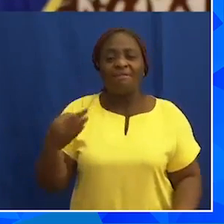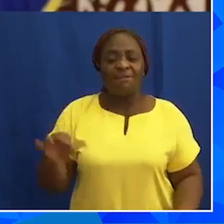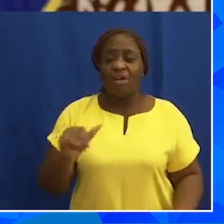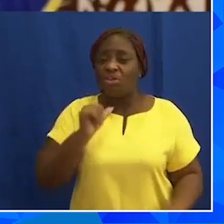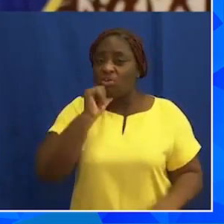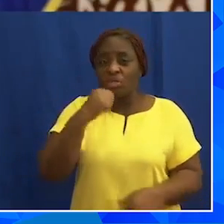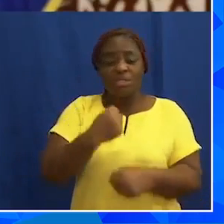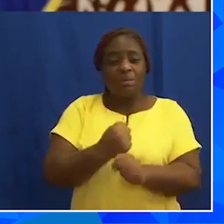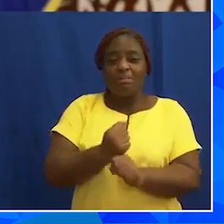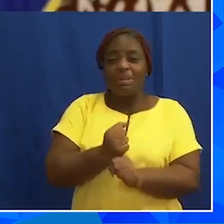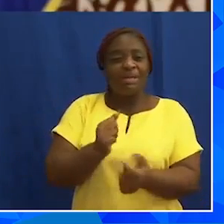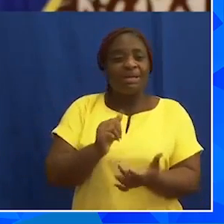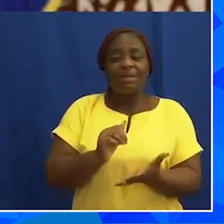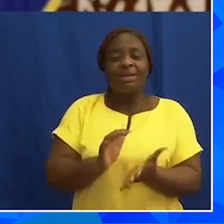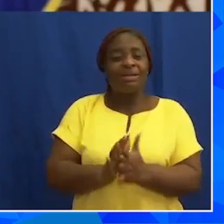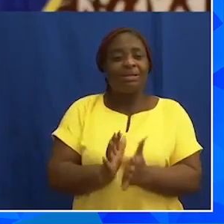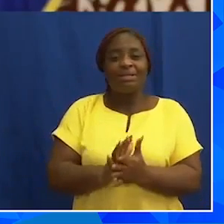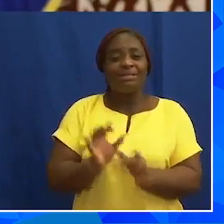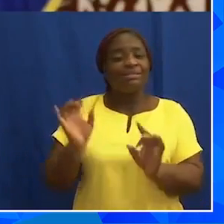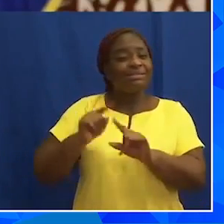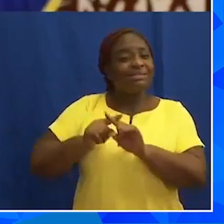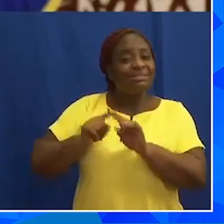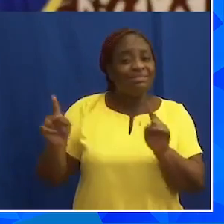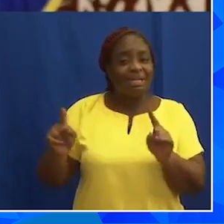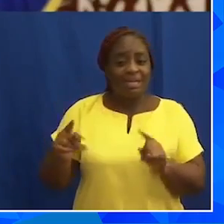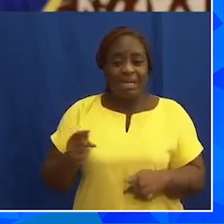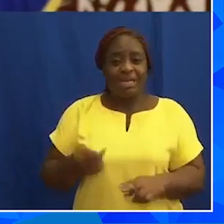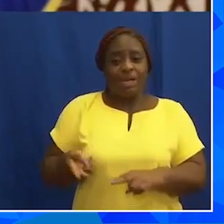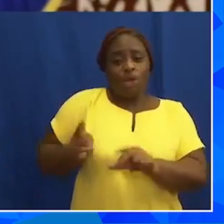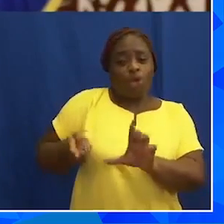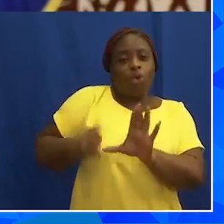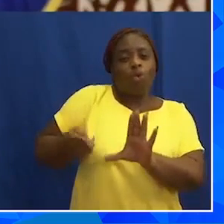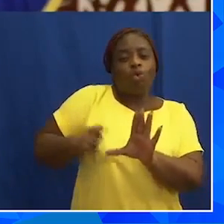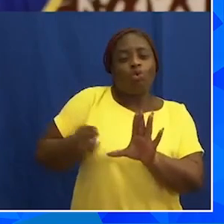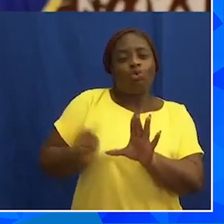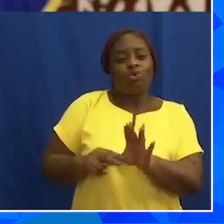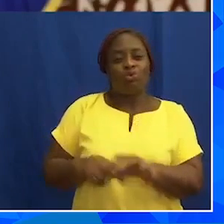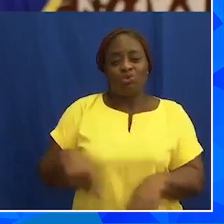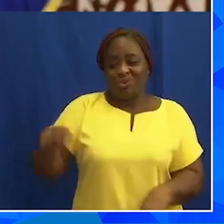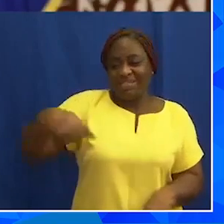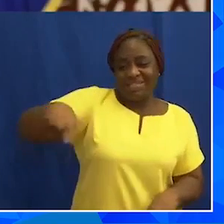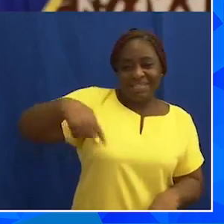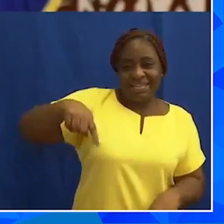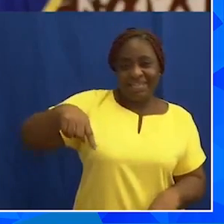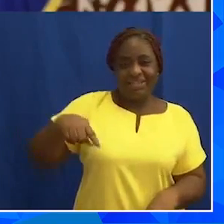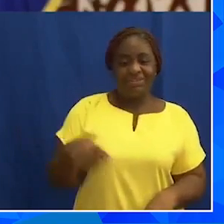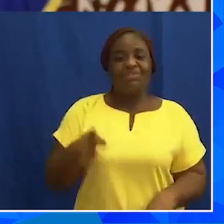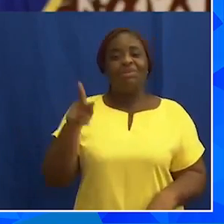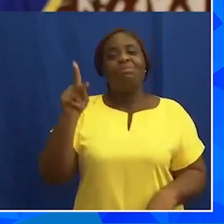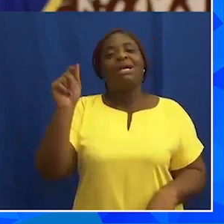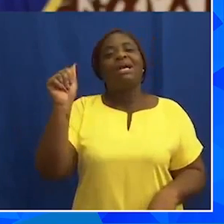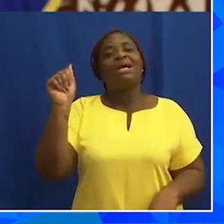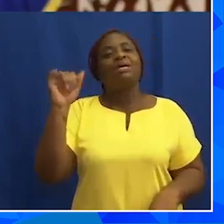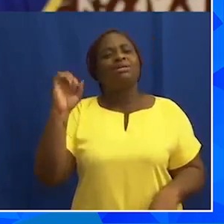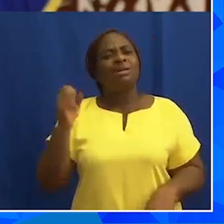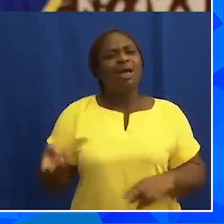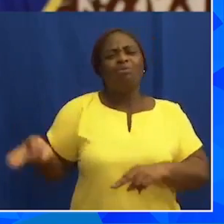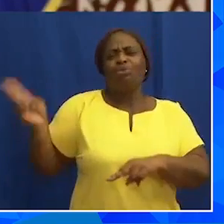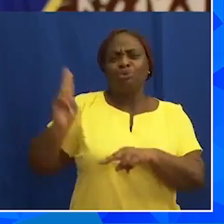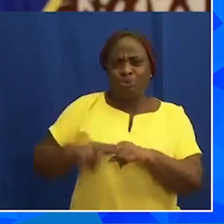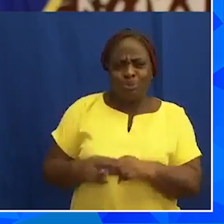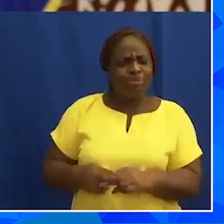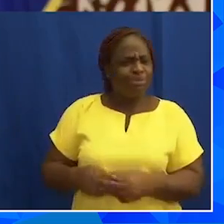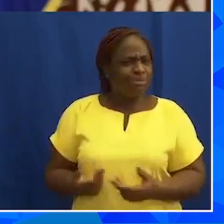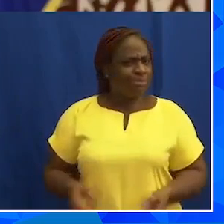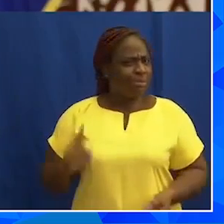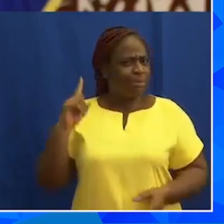not make it more tolerable that the total price from cassoa to circle has doubled in the past one year,